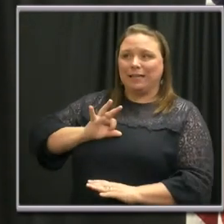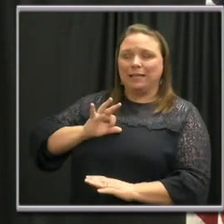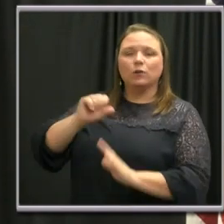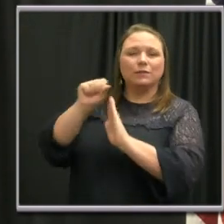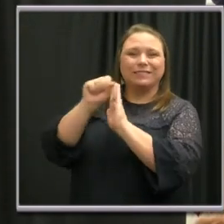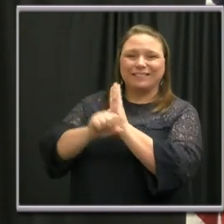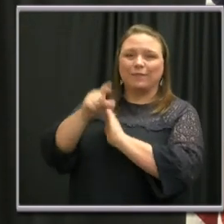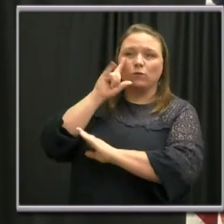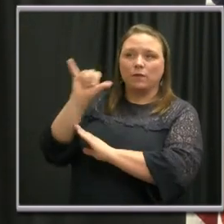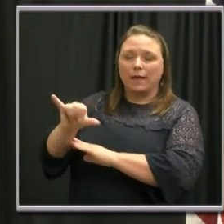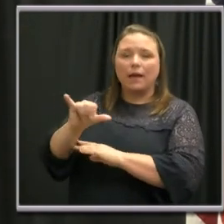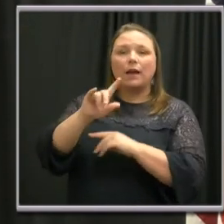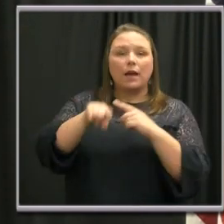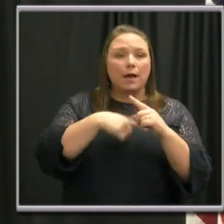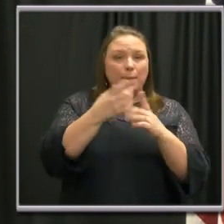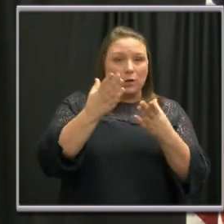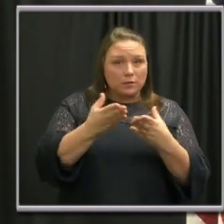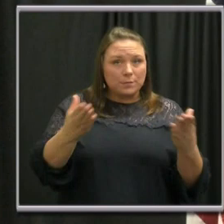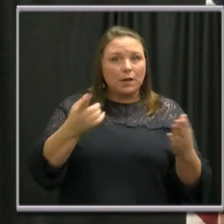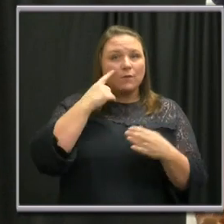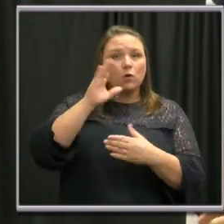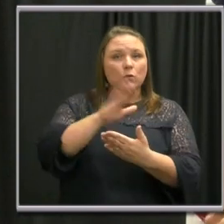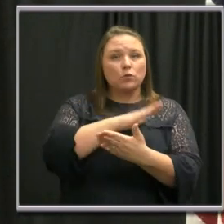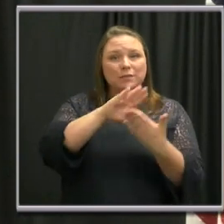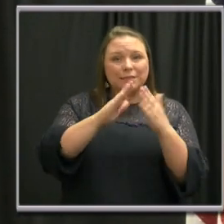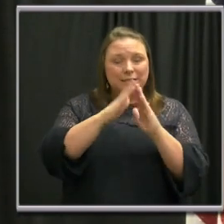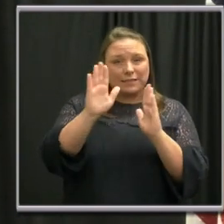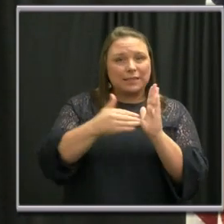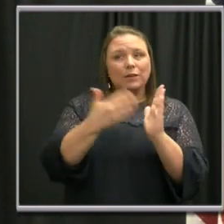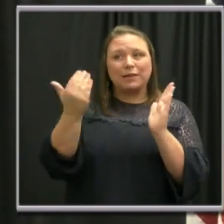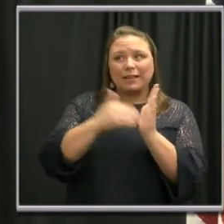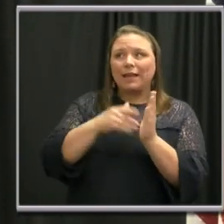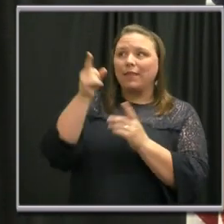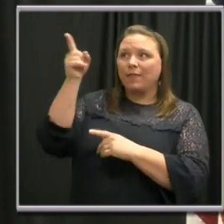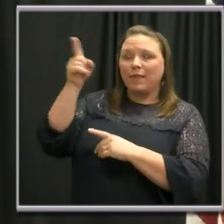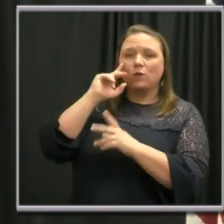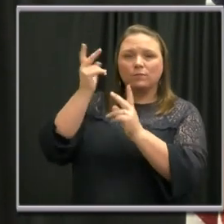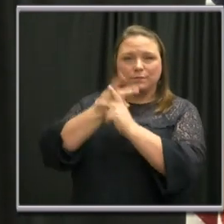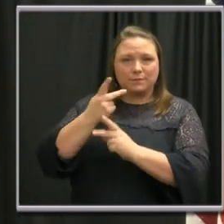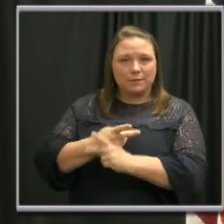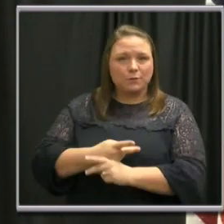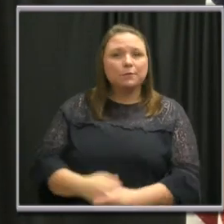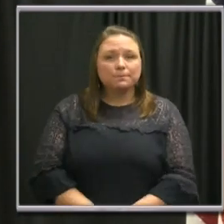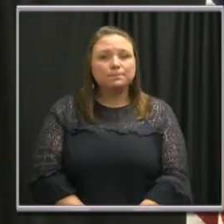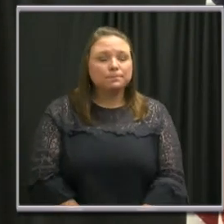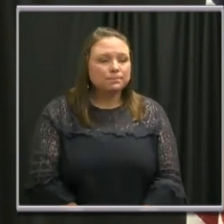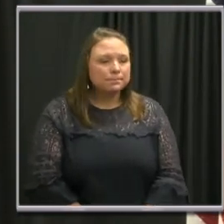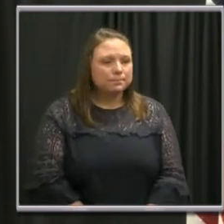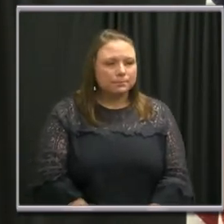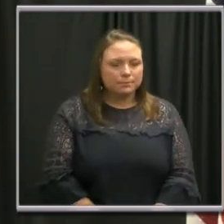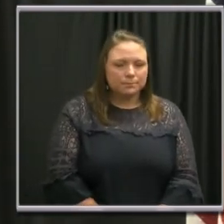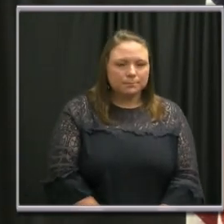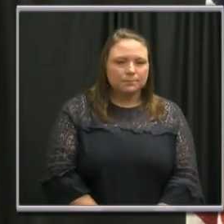regarding supplies and all that for the music center, again, I know that's something that's very top of mind for that group.